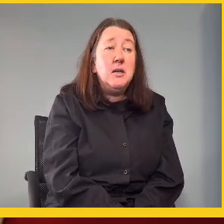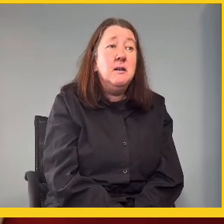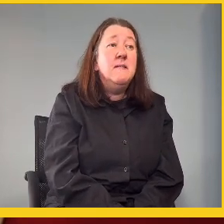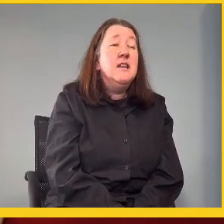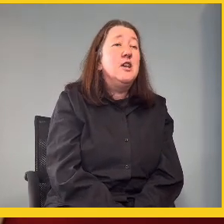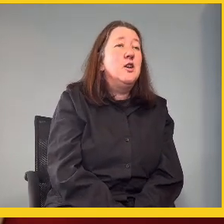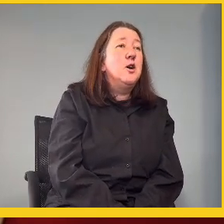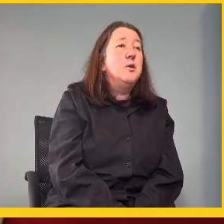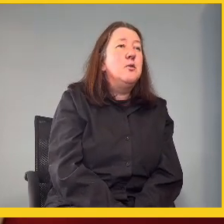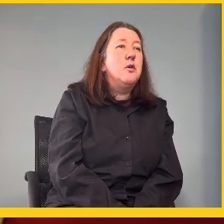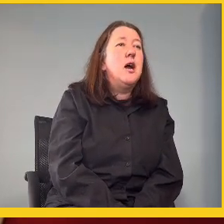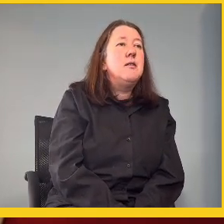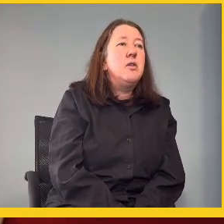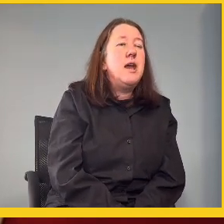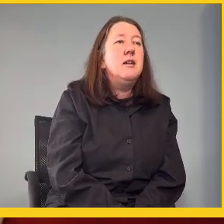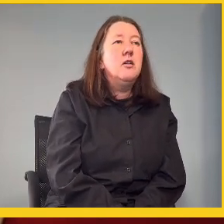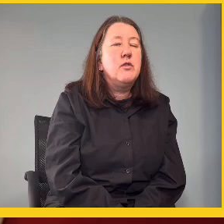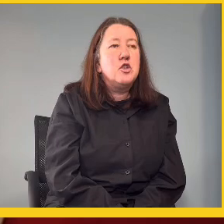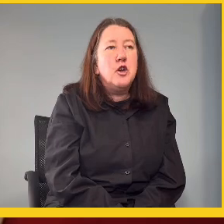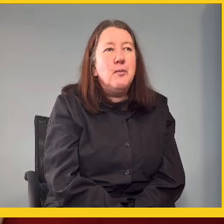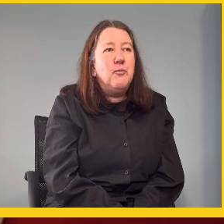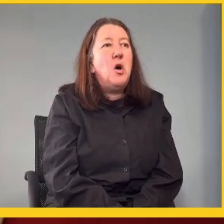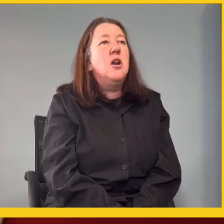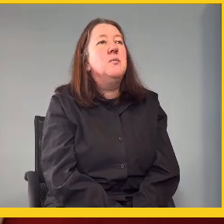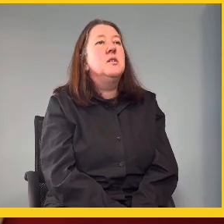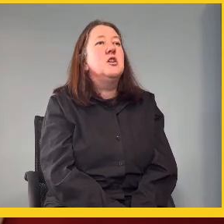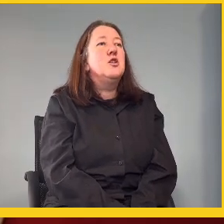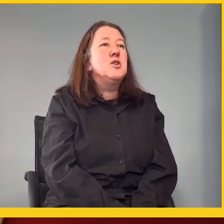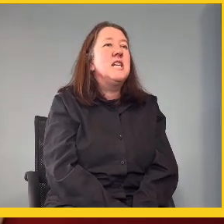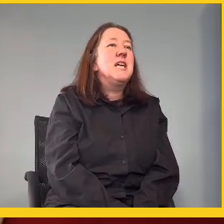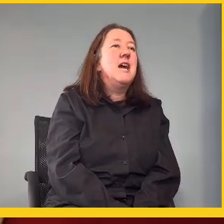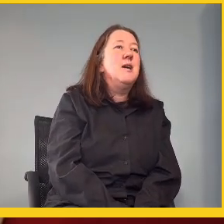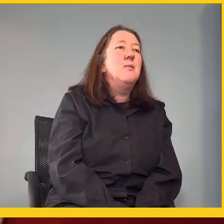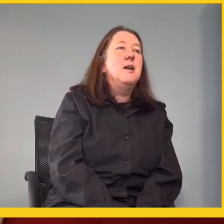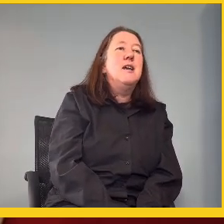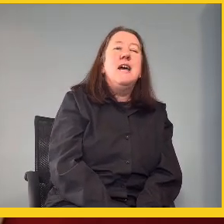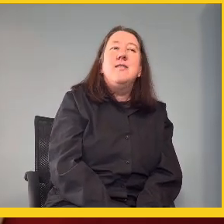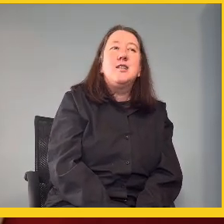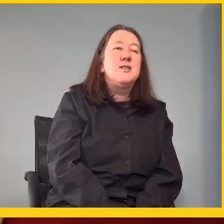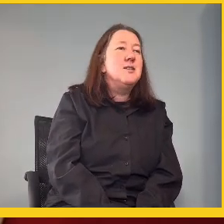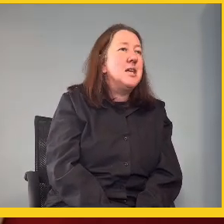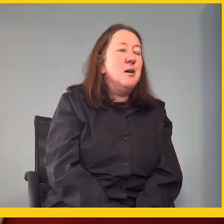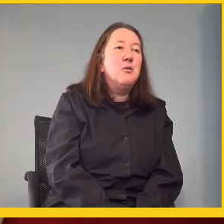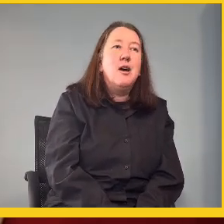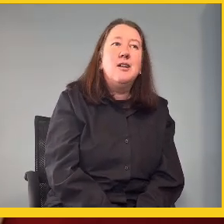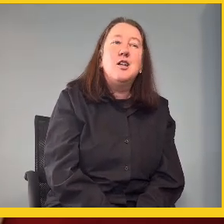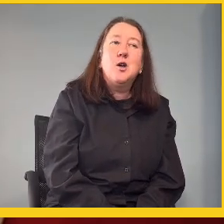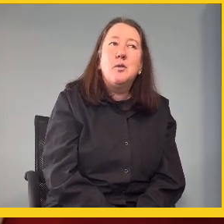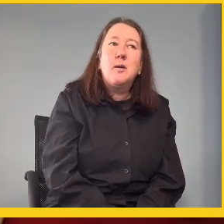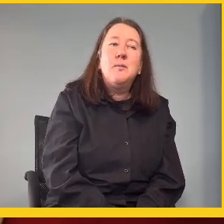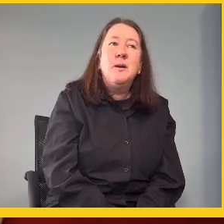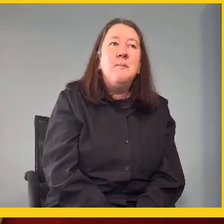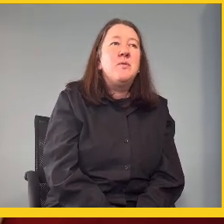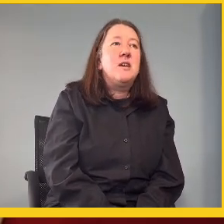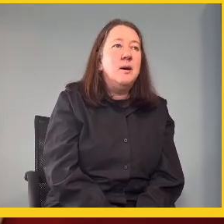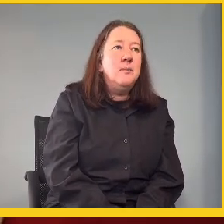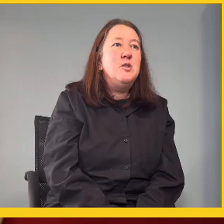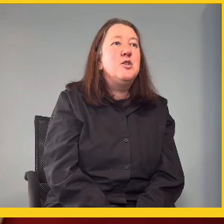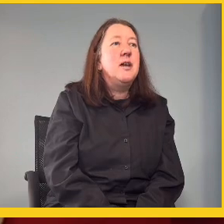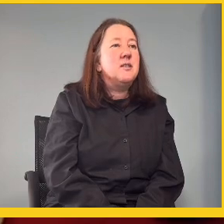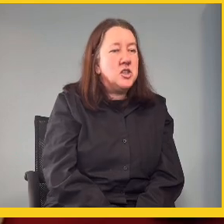time, maybe. know, right at the end of the term of parliament, it usually came... this time around, I told them,